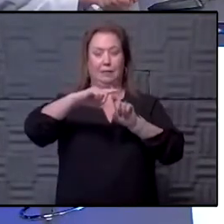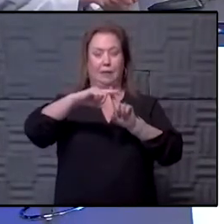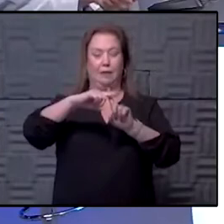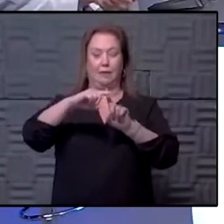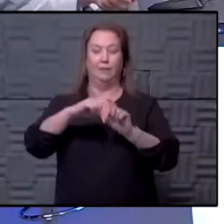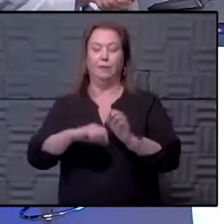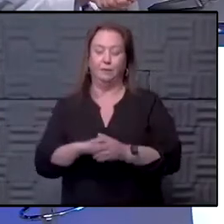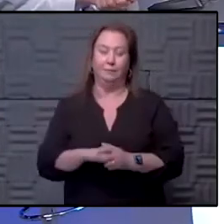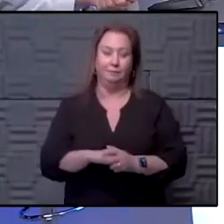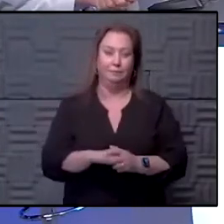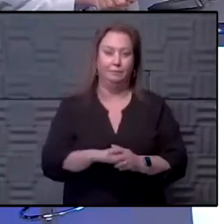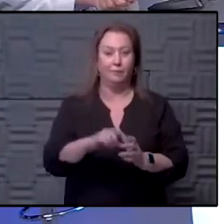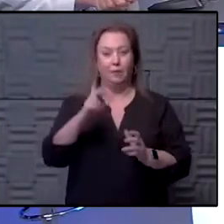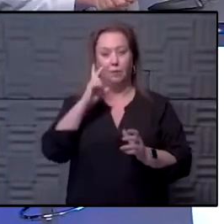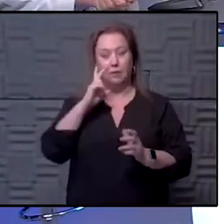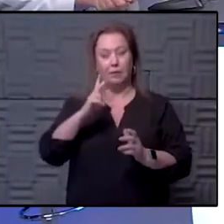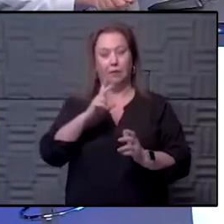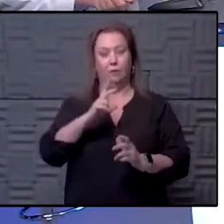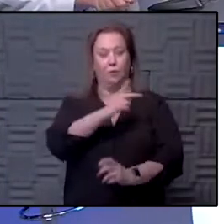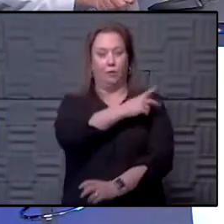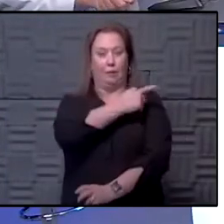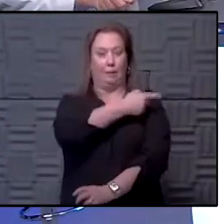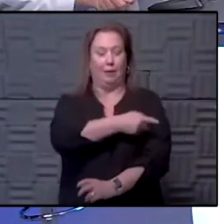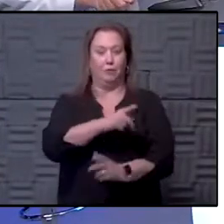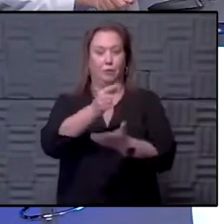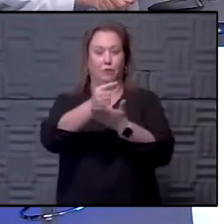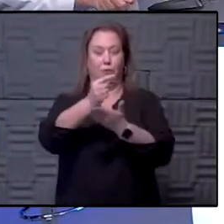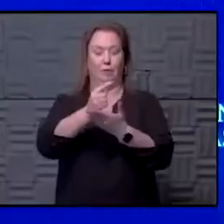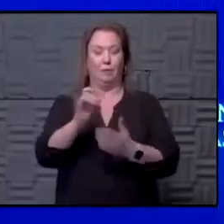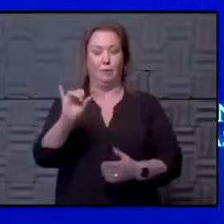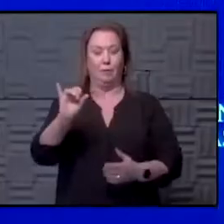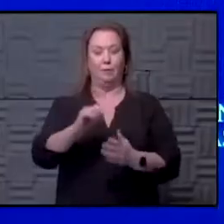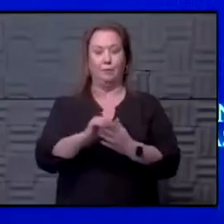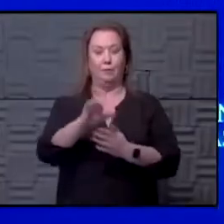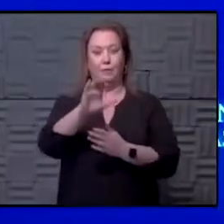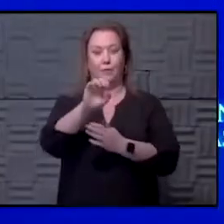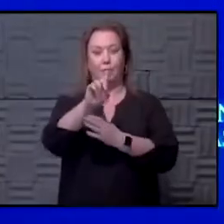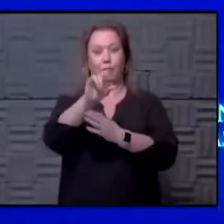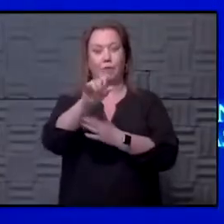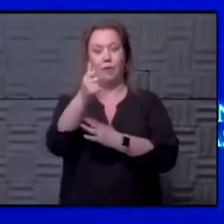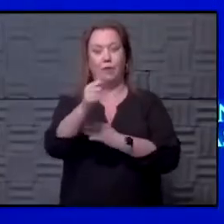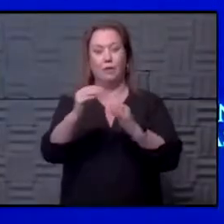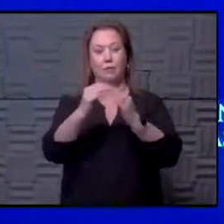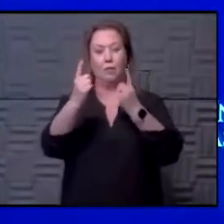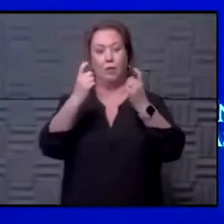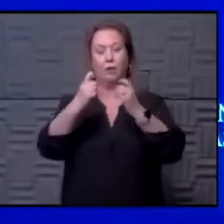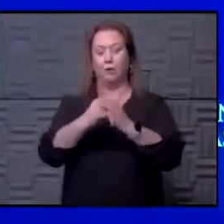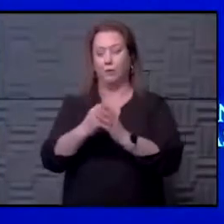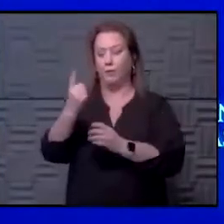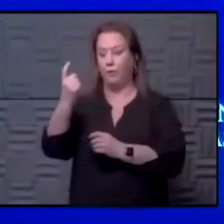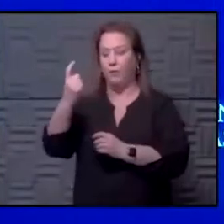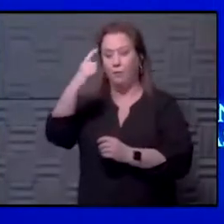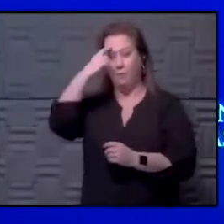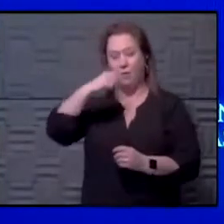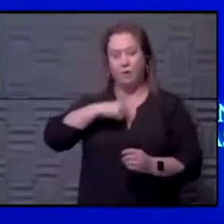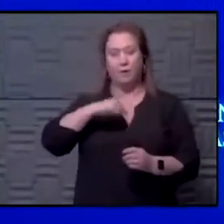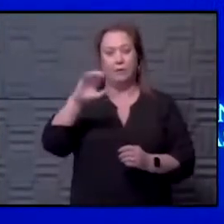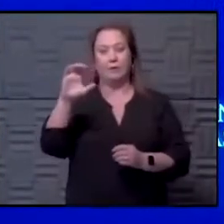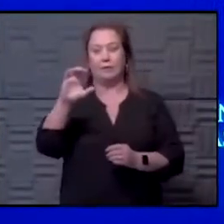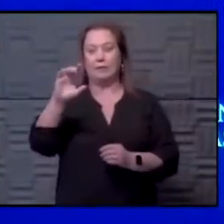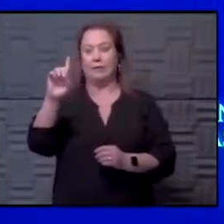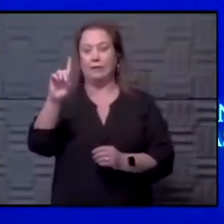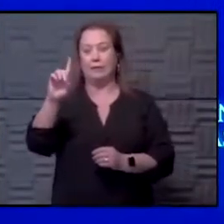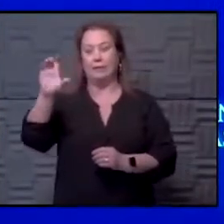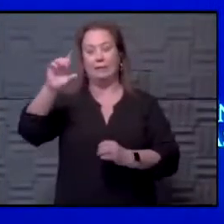COVID patients, and I think we're just doing better with treatment, too. Cody, other questions? Yeah, just one more for me. CDC is